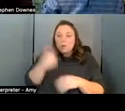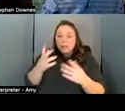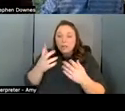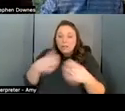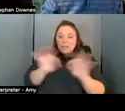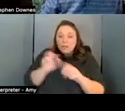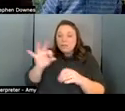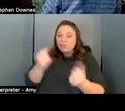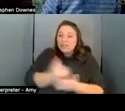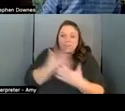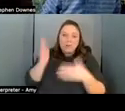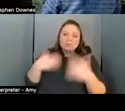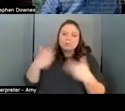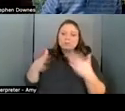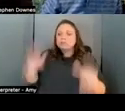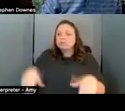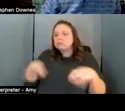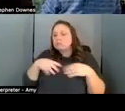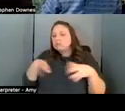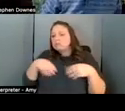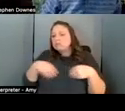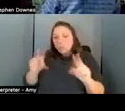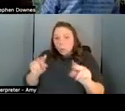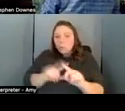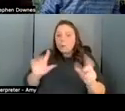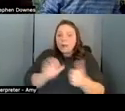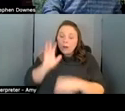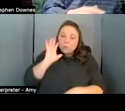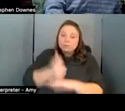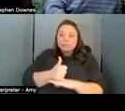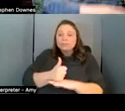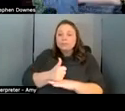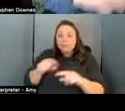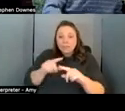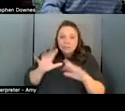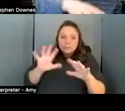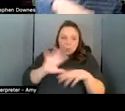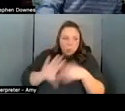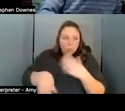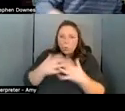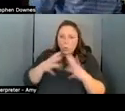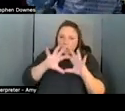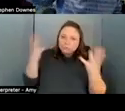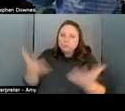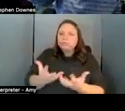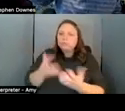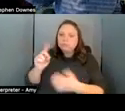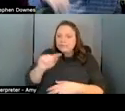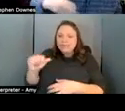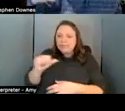goes it's the values values of how we set up this overall data and information